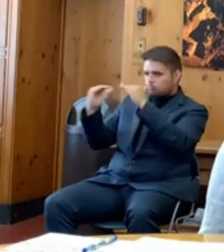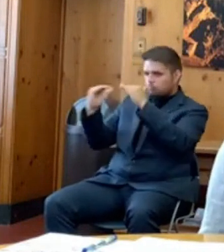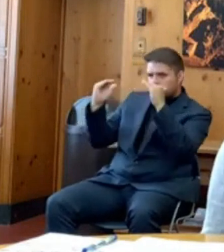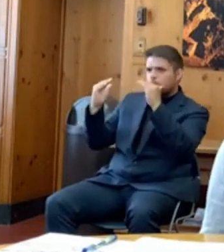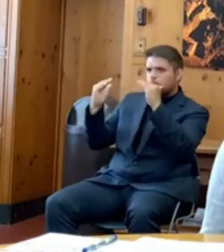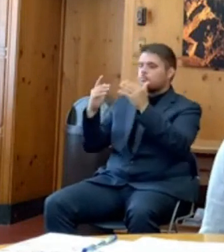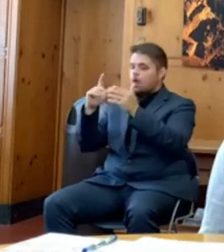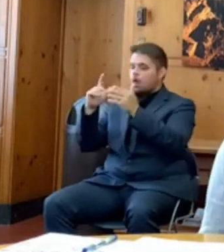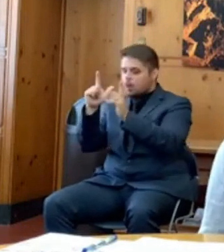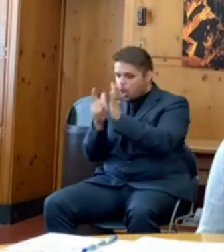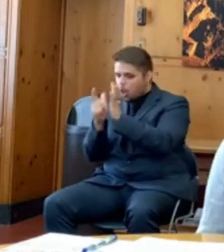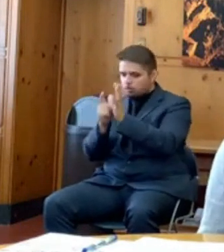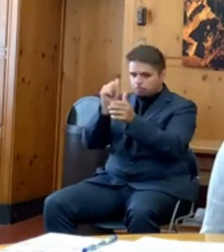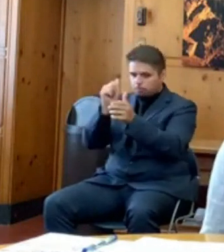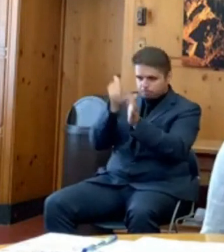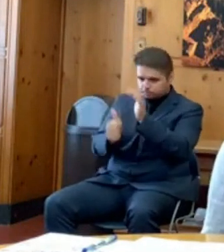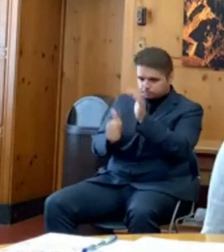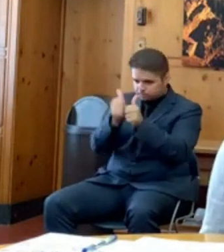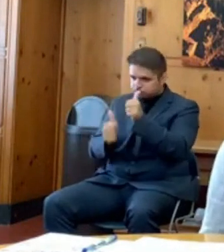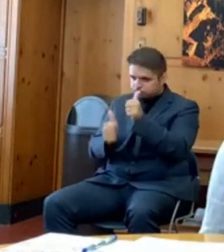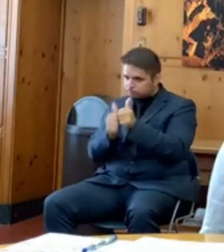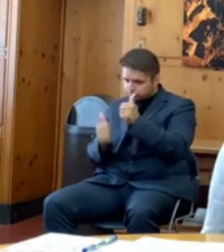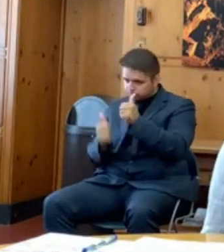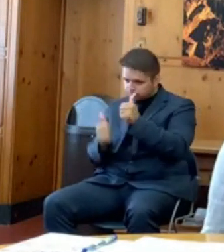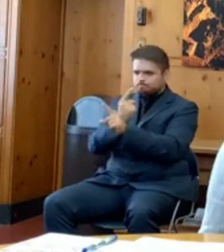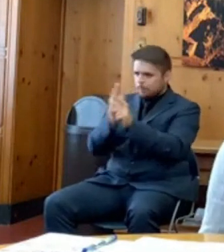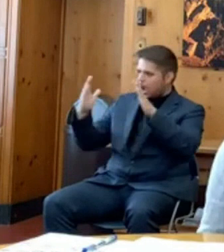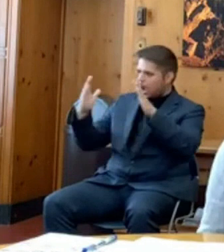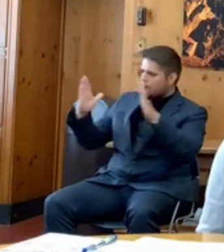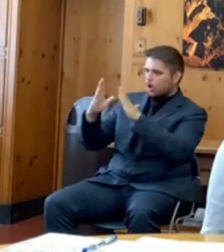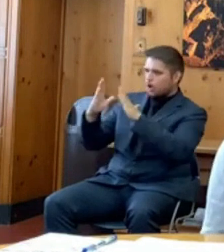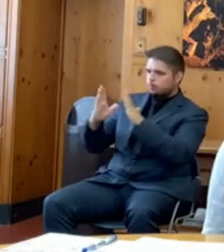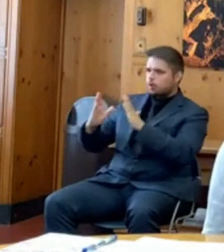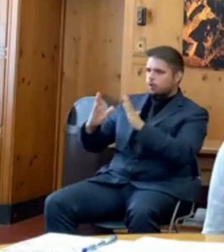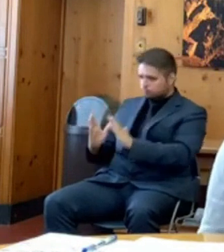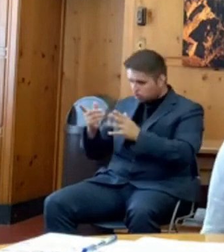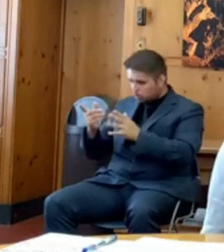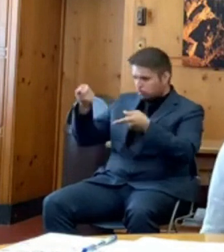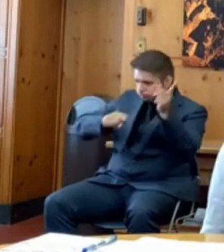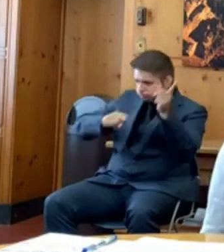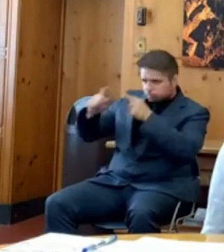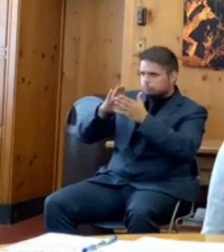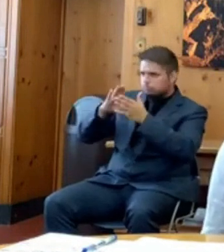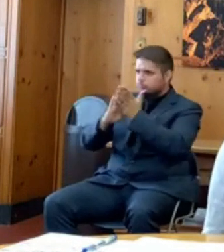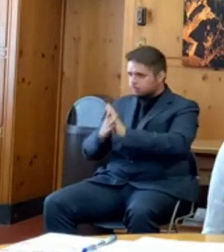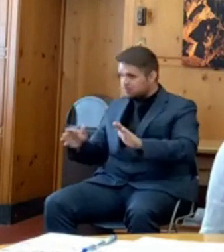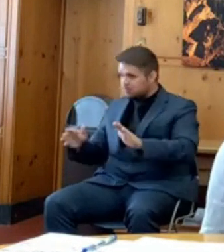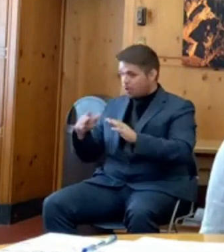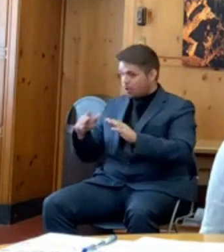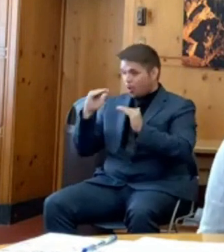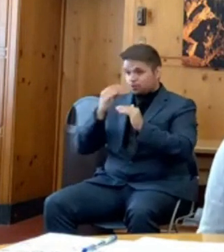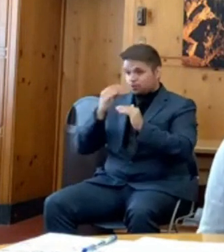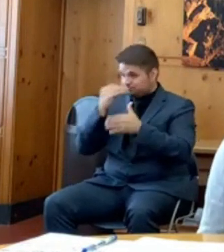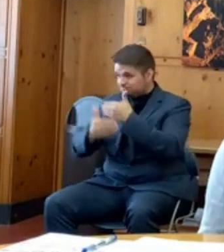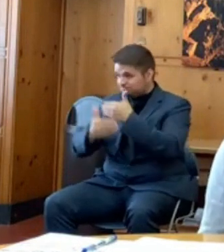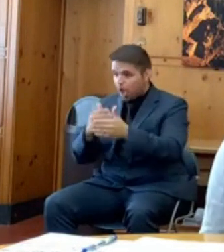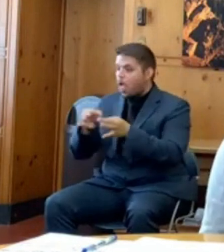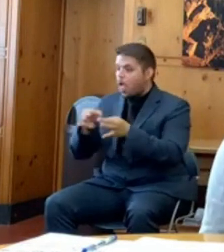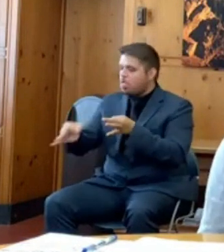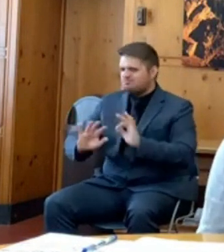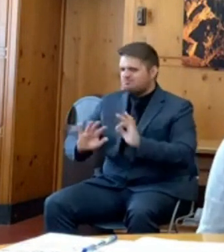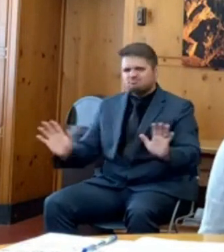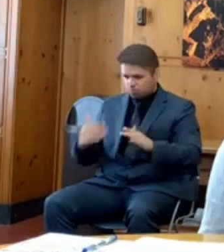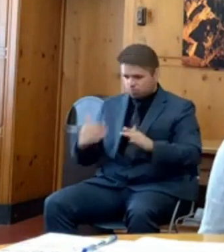get to an agreement, I would certainly propose sooner rather than later. We have other issues out there. And,